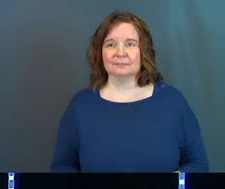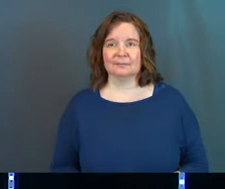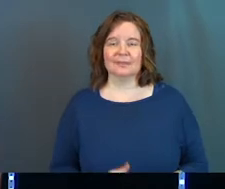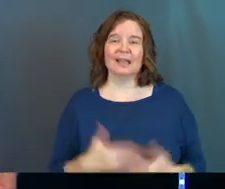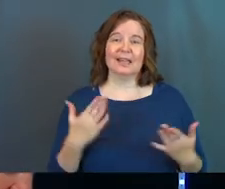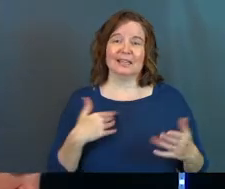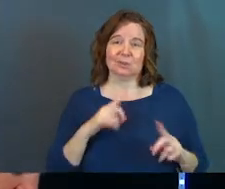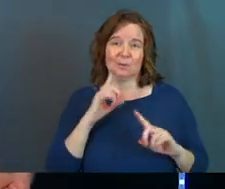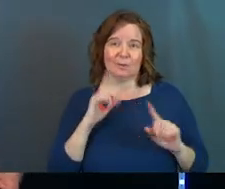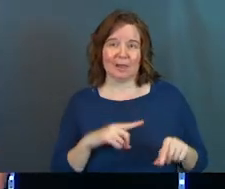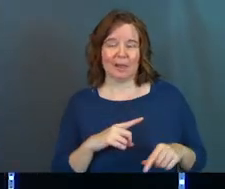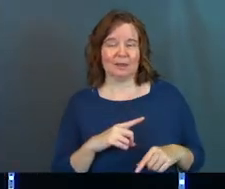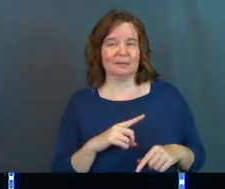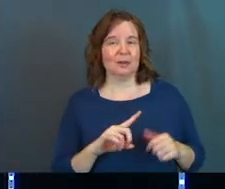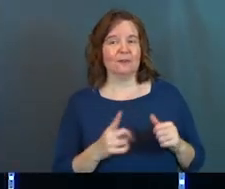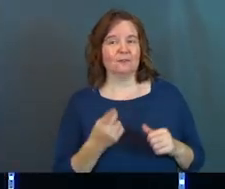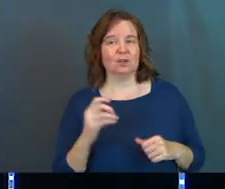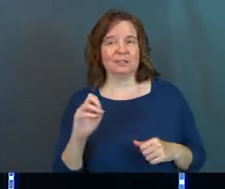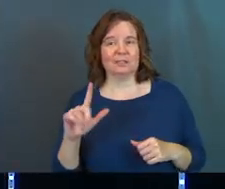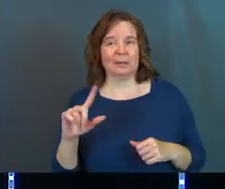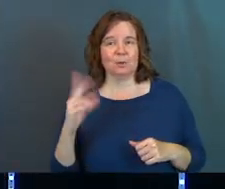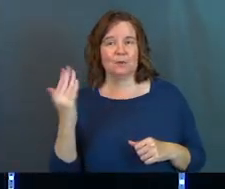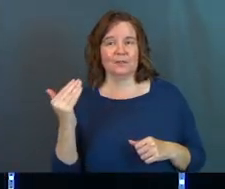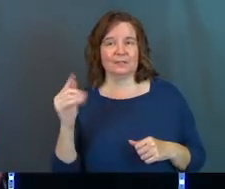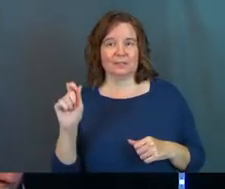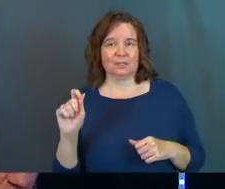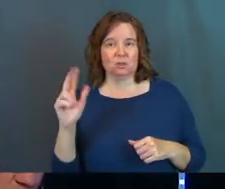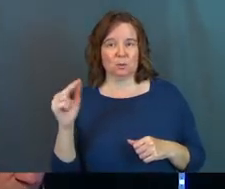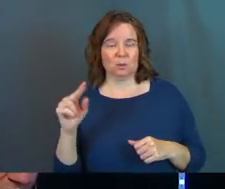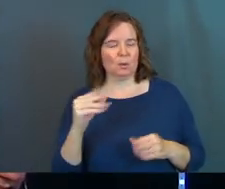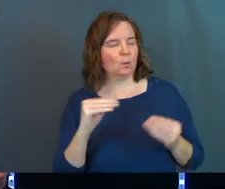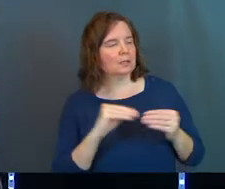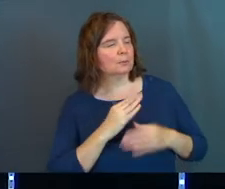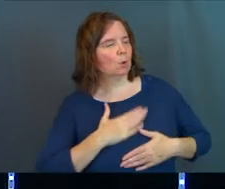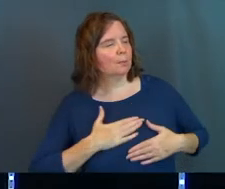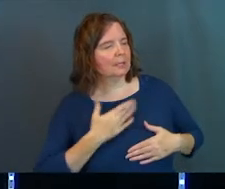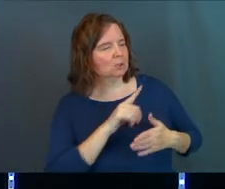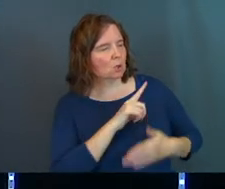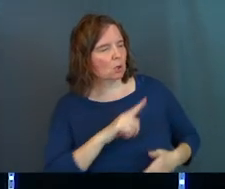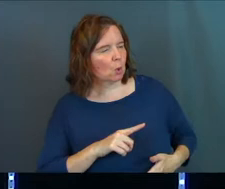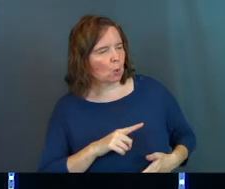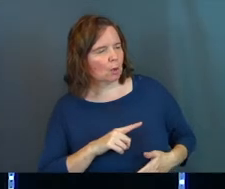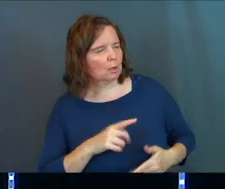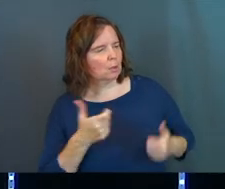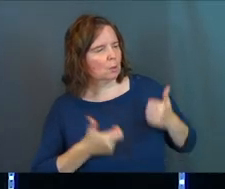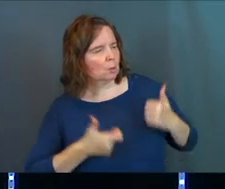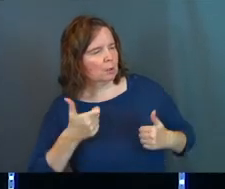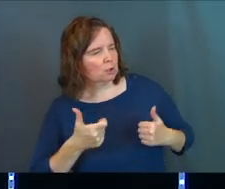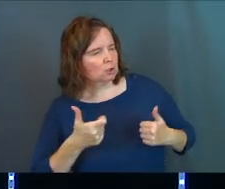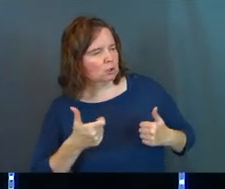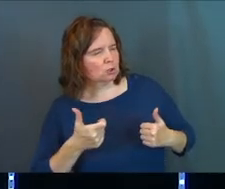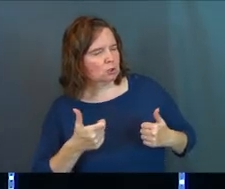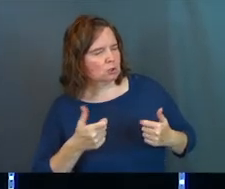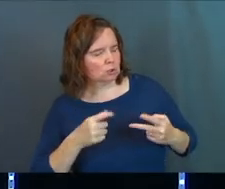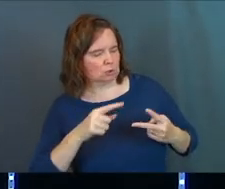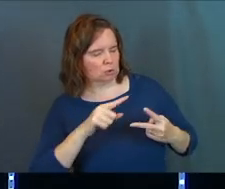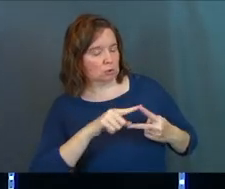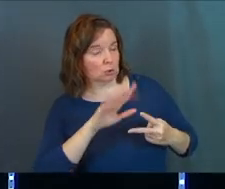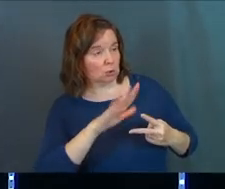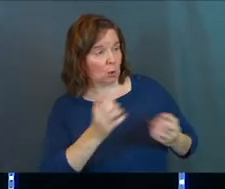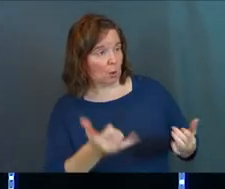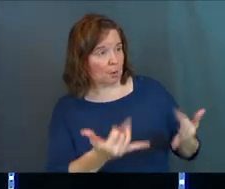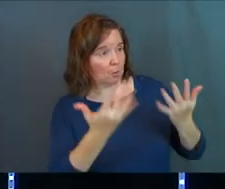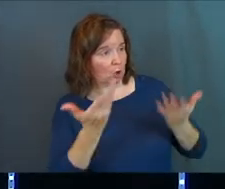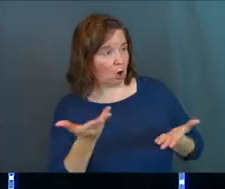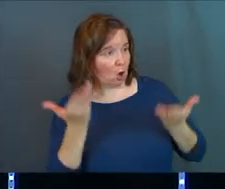And here's his reply. So first Samuel 15, 22, he says, what is more pleasing to the Lord? This is Samuel, the prophet talking. He says, your